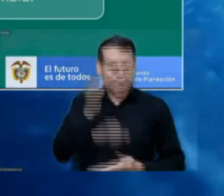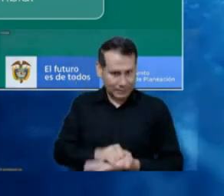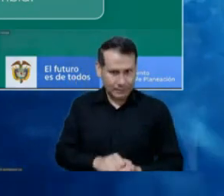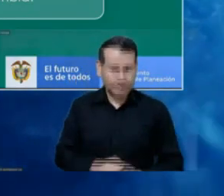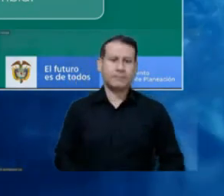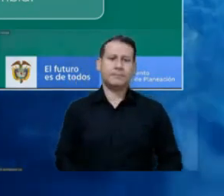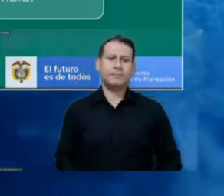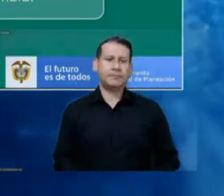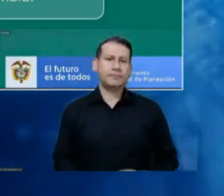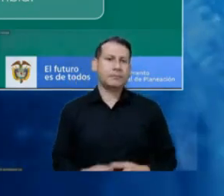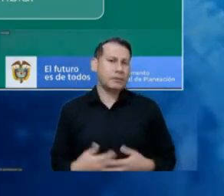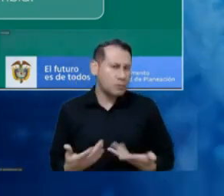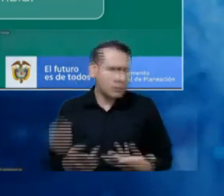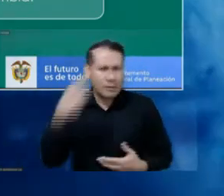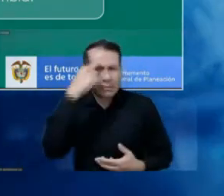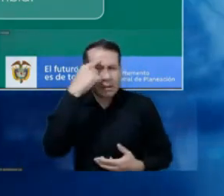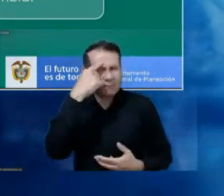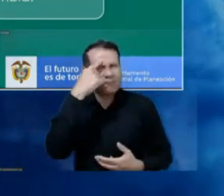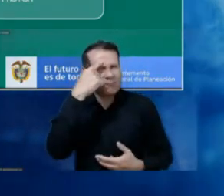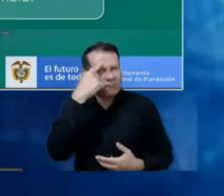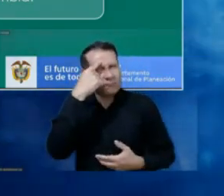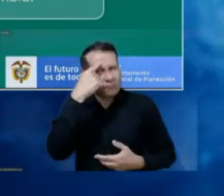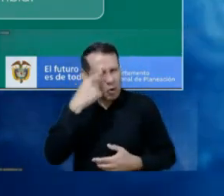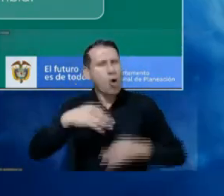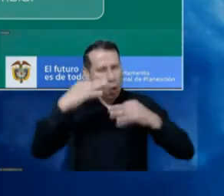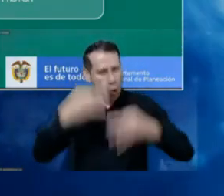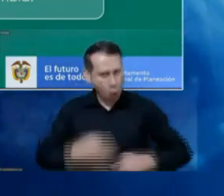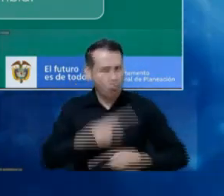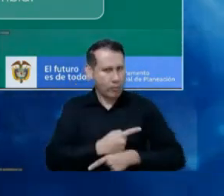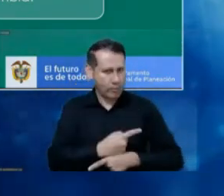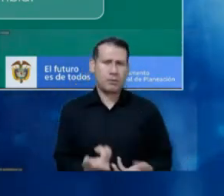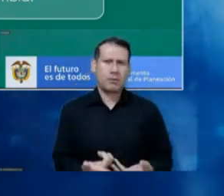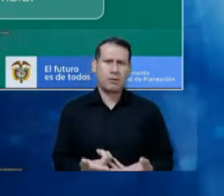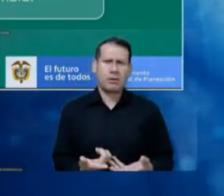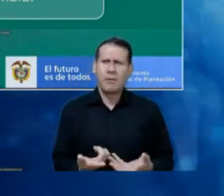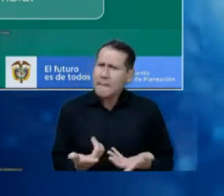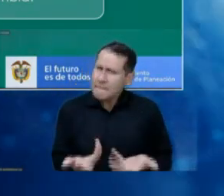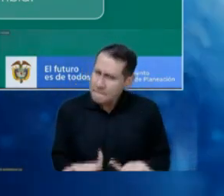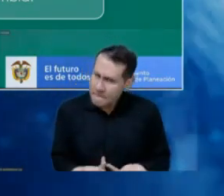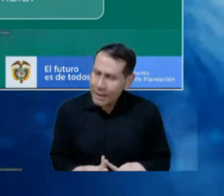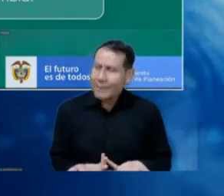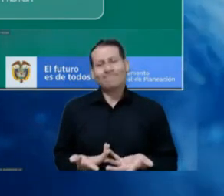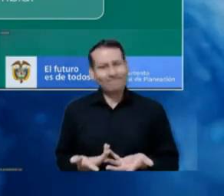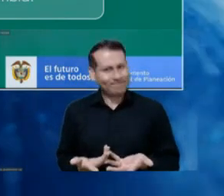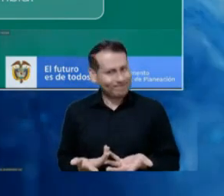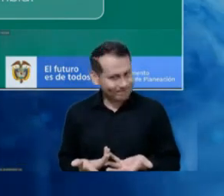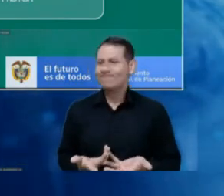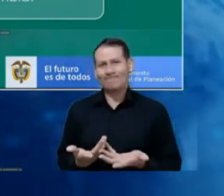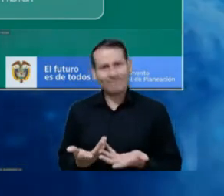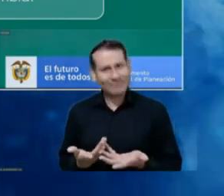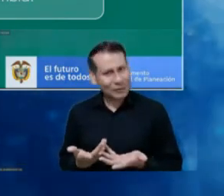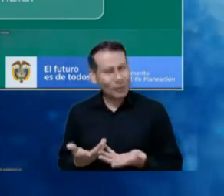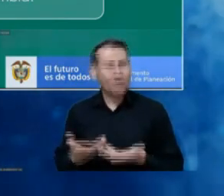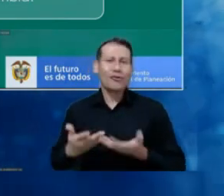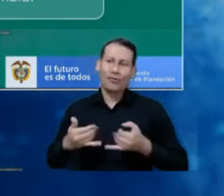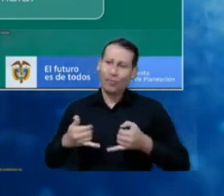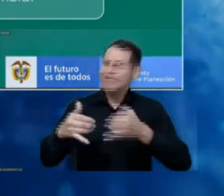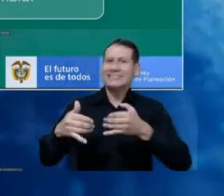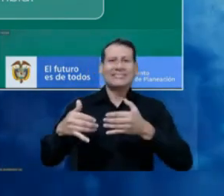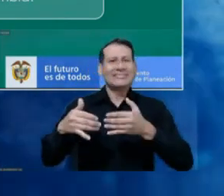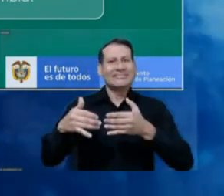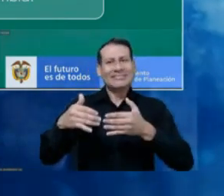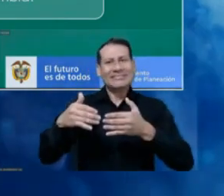Let's say we can reach the 70, the target. But regardless of that, there will still be a gap there. And